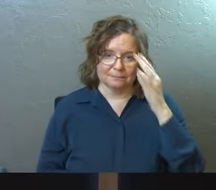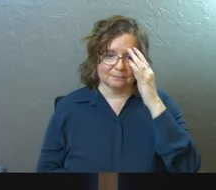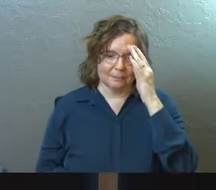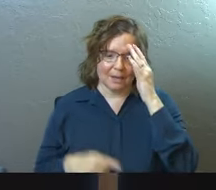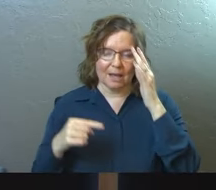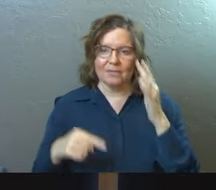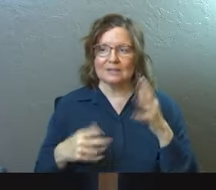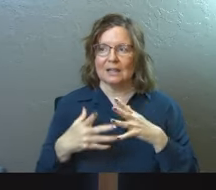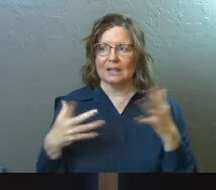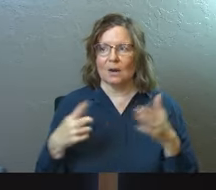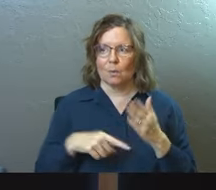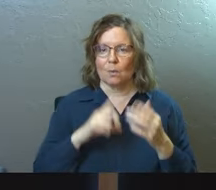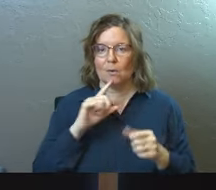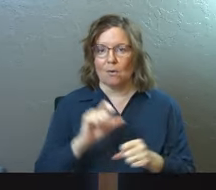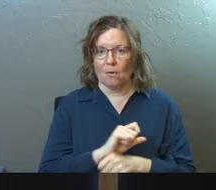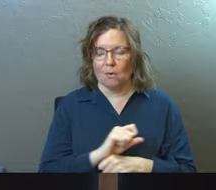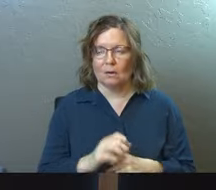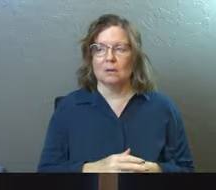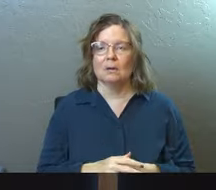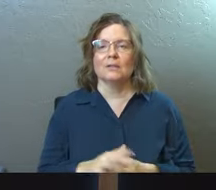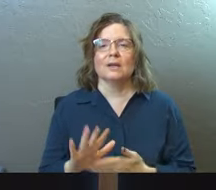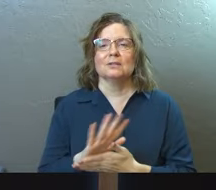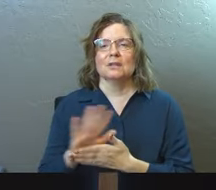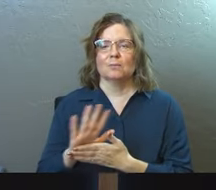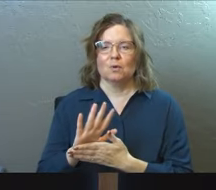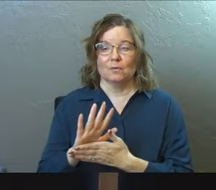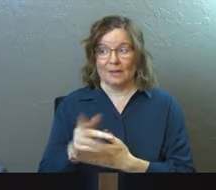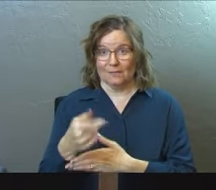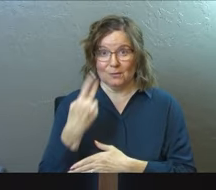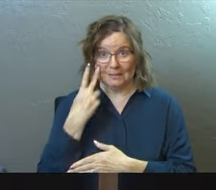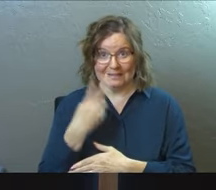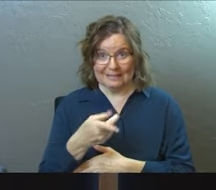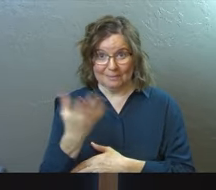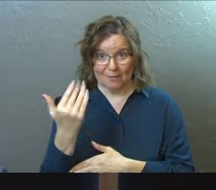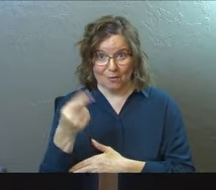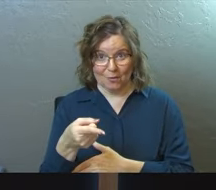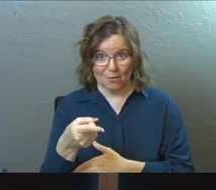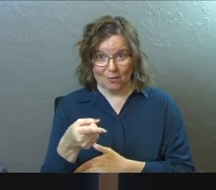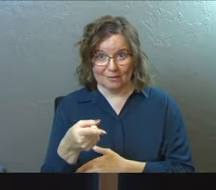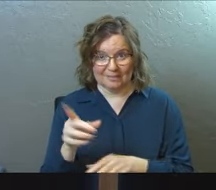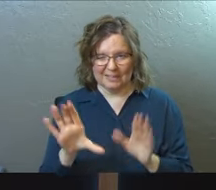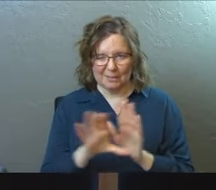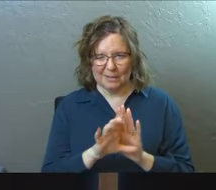And, and this is a lot of what we are. There's a, there's a movie. I wonder if you've ever seen this before.